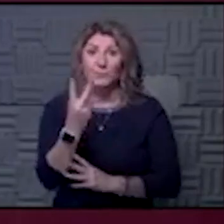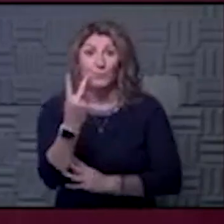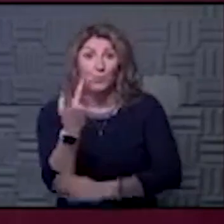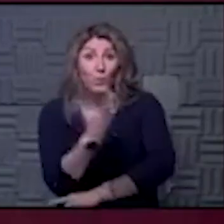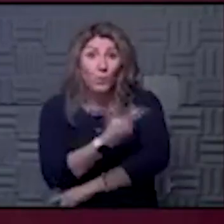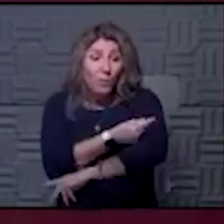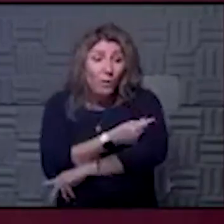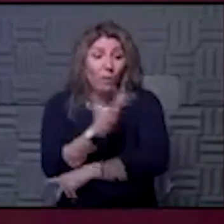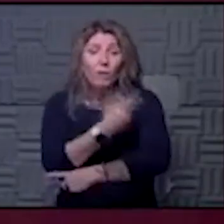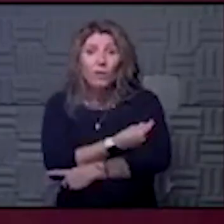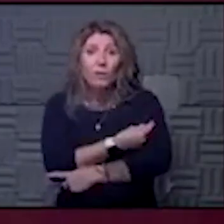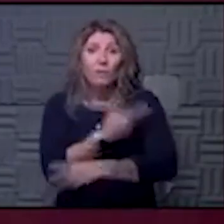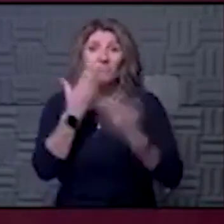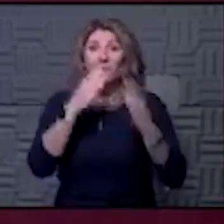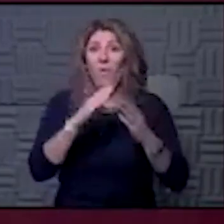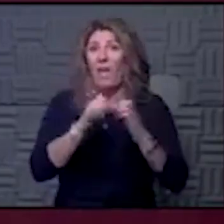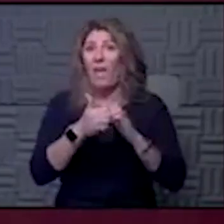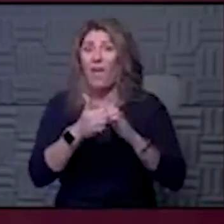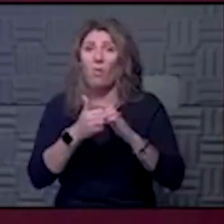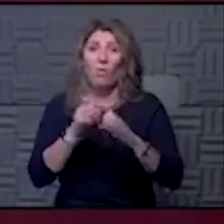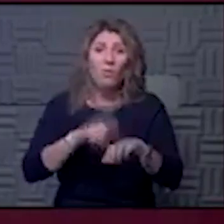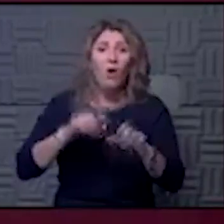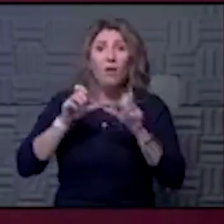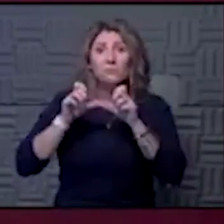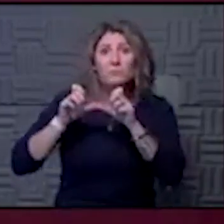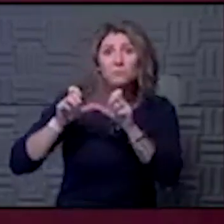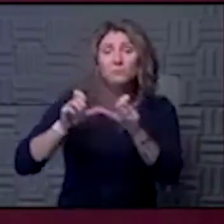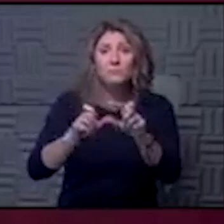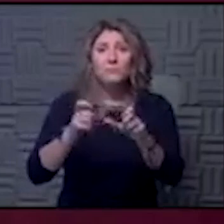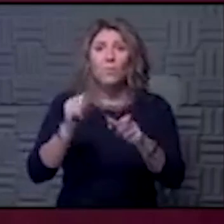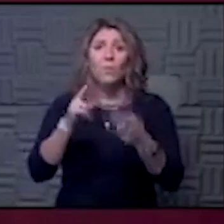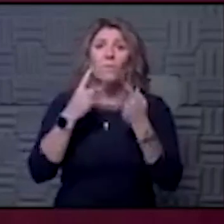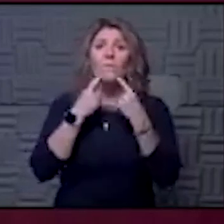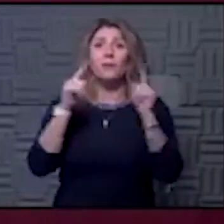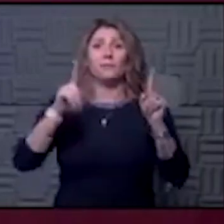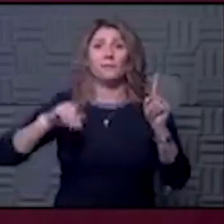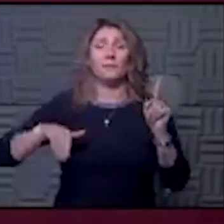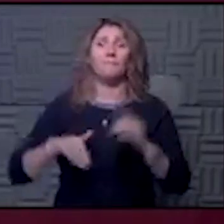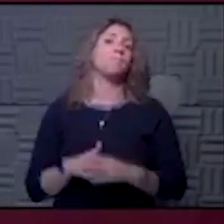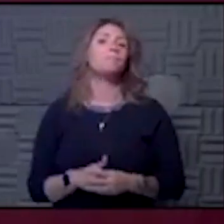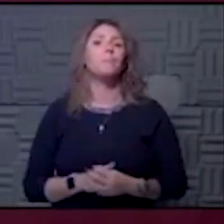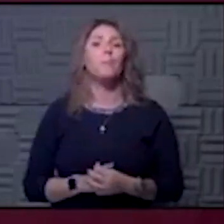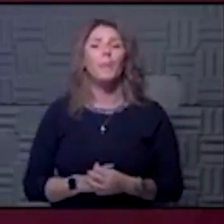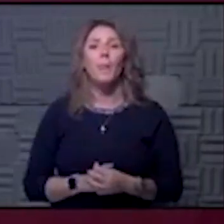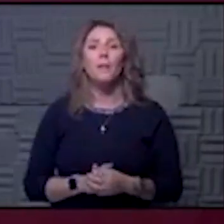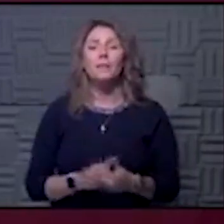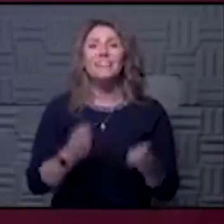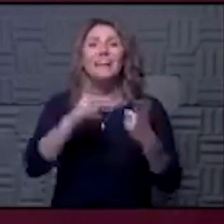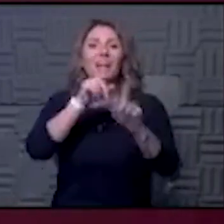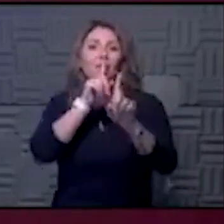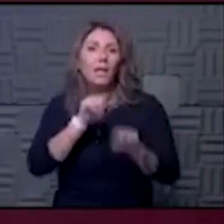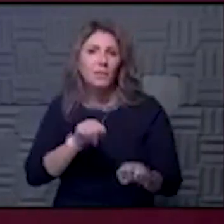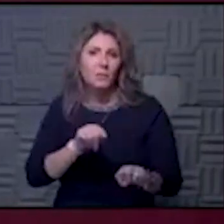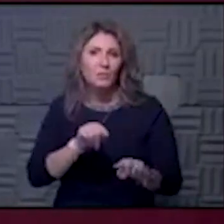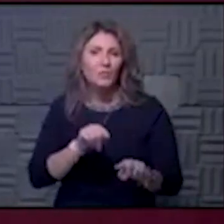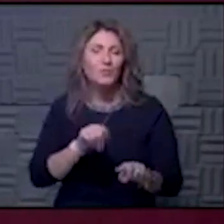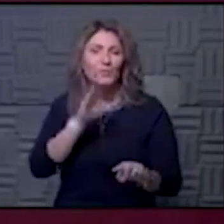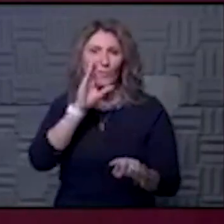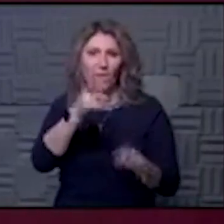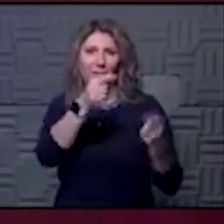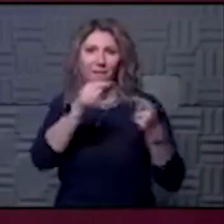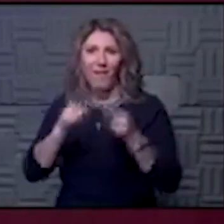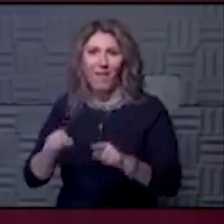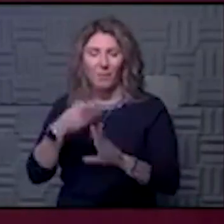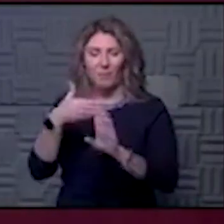We don't know how long they last, and we don't know how effective there will be. A lot of answers to be gotten here before